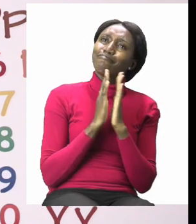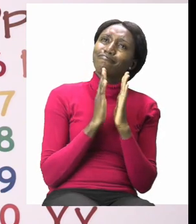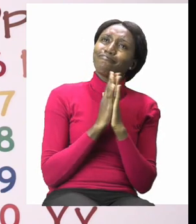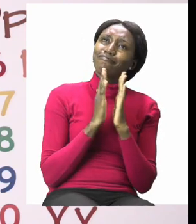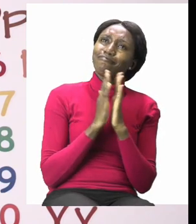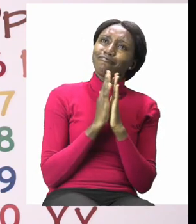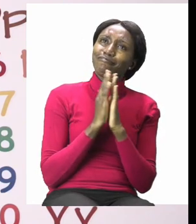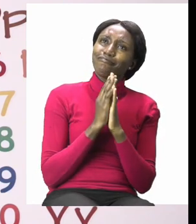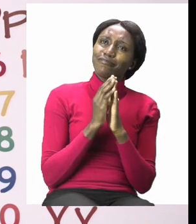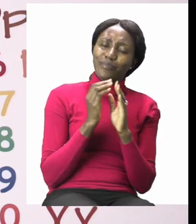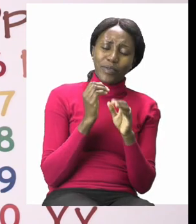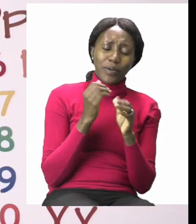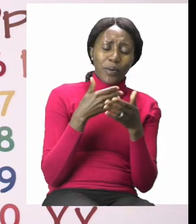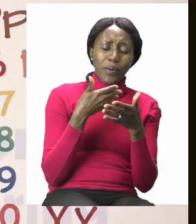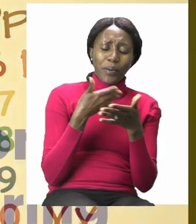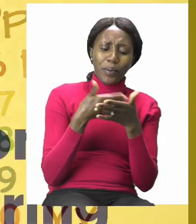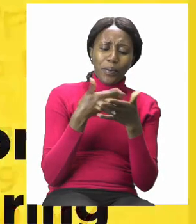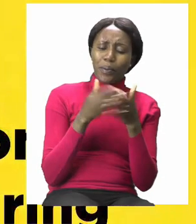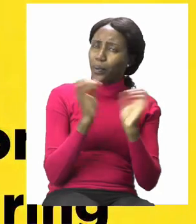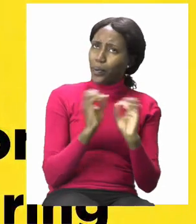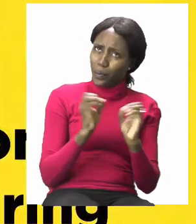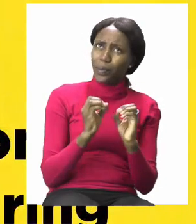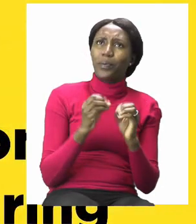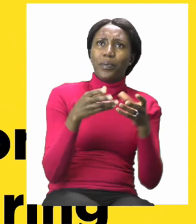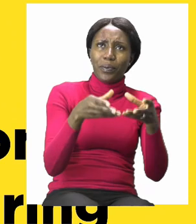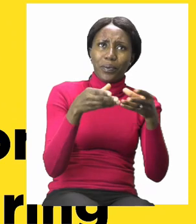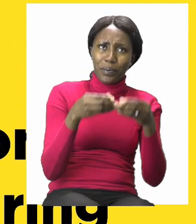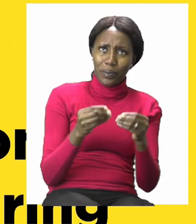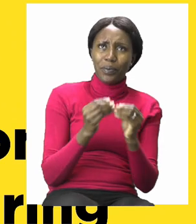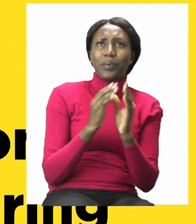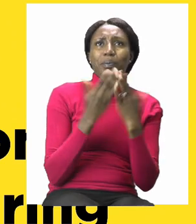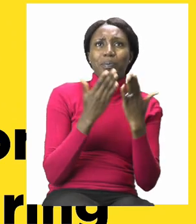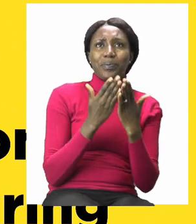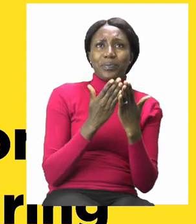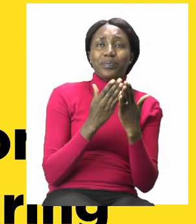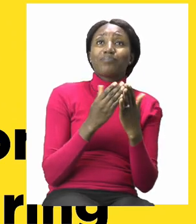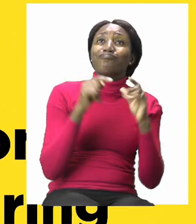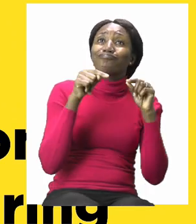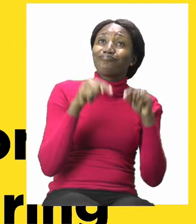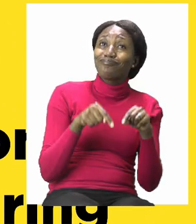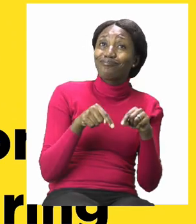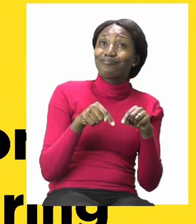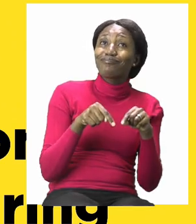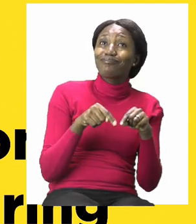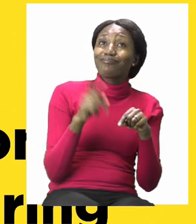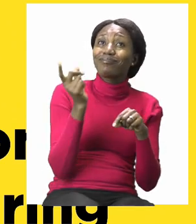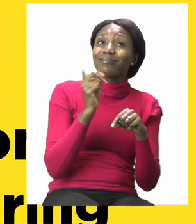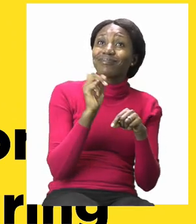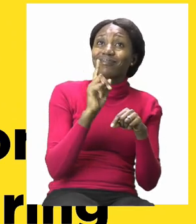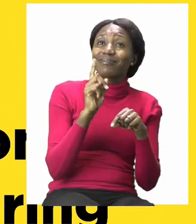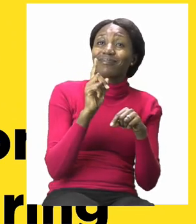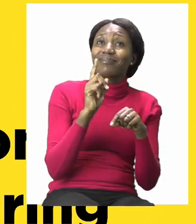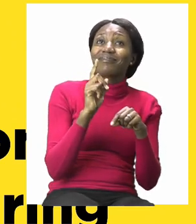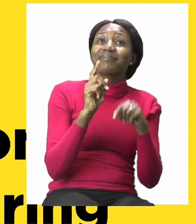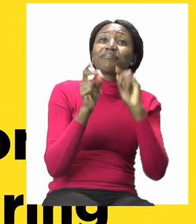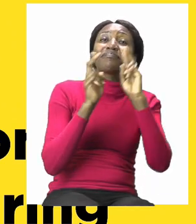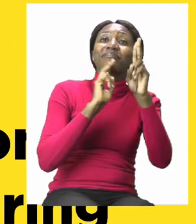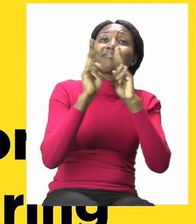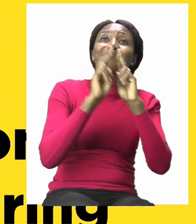dry before you touch anything else. For today's lesson my friends we are going to be doing